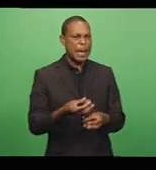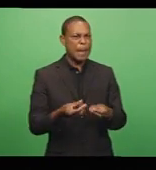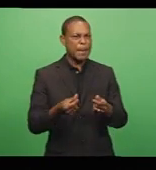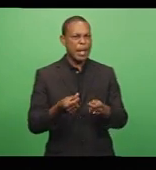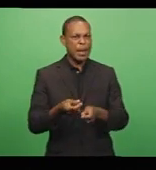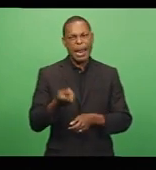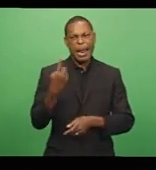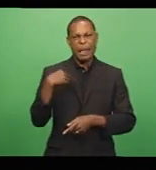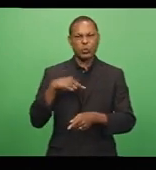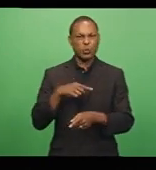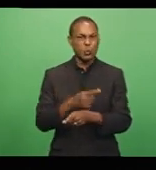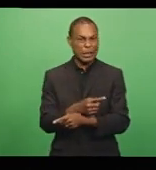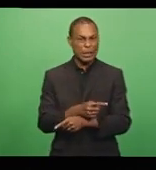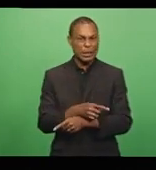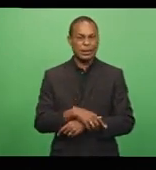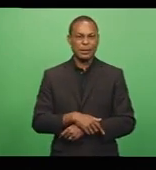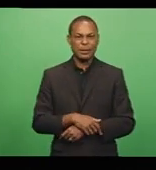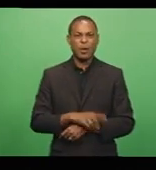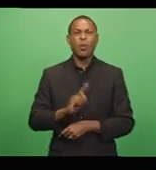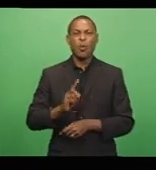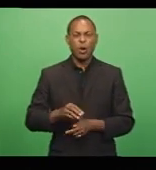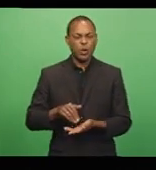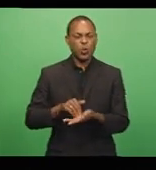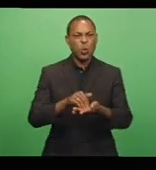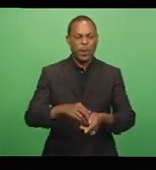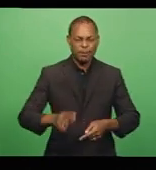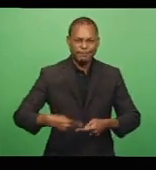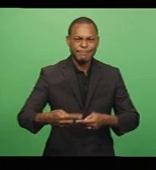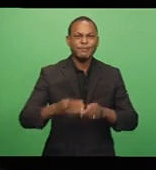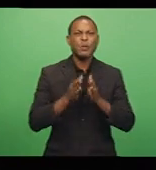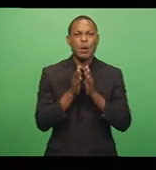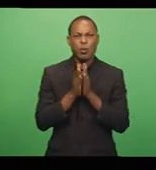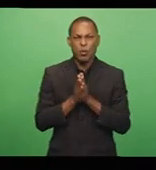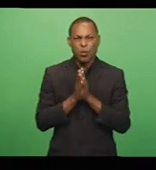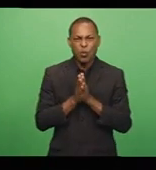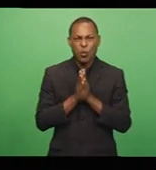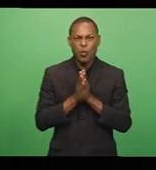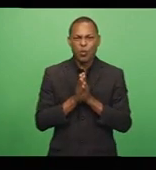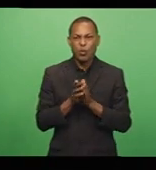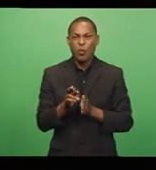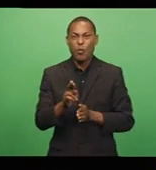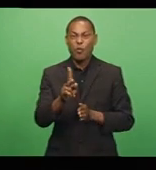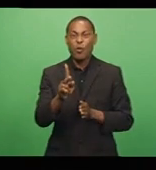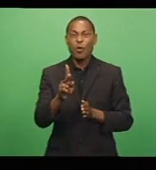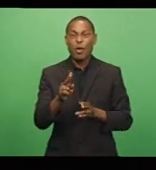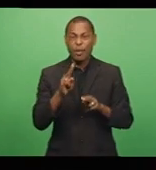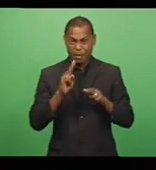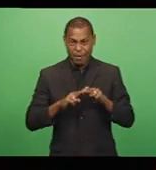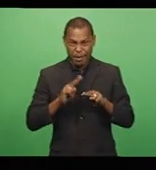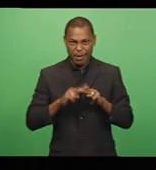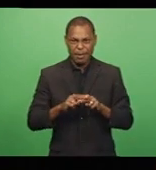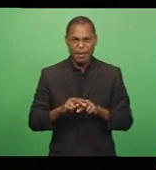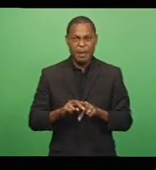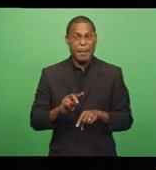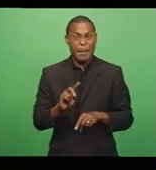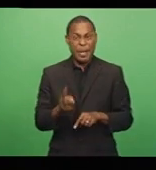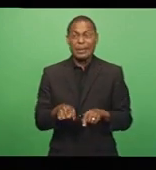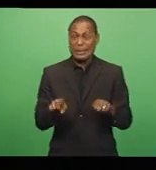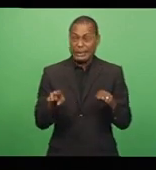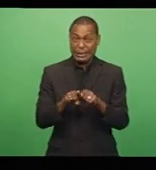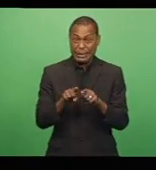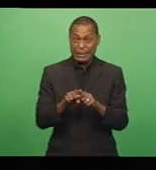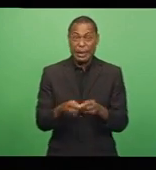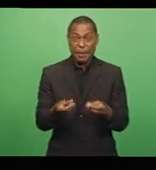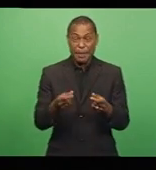last week to help in the ongoing prayers for their dead. However, little did they know that the same money that he had